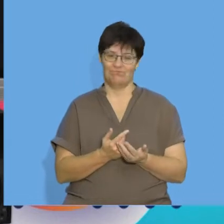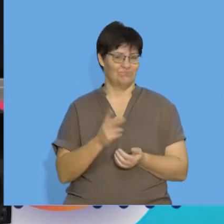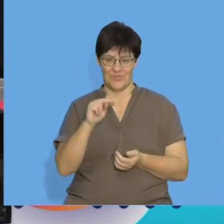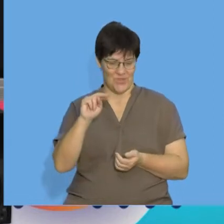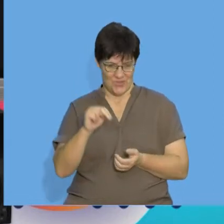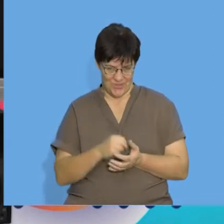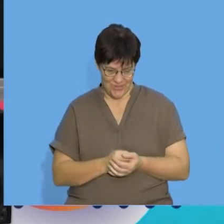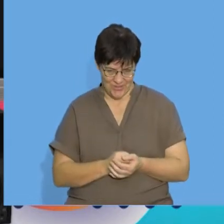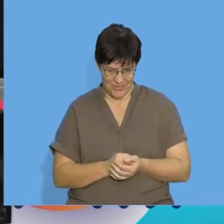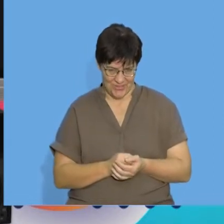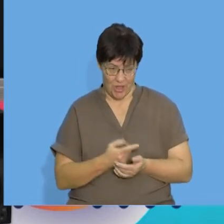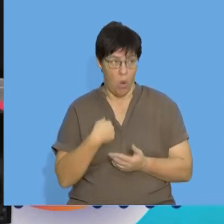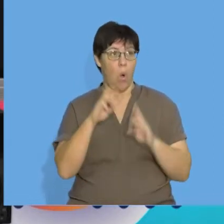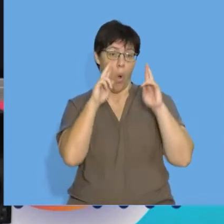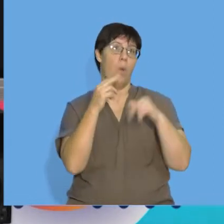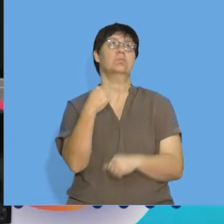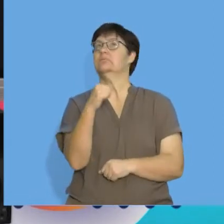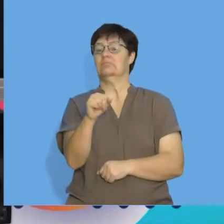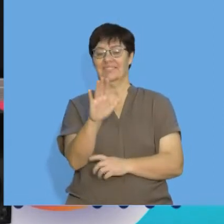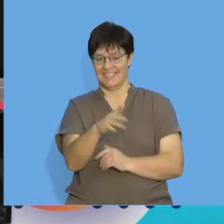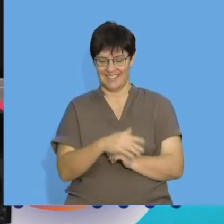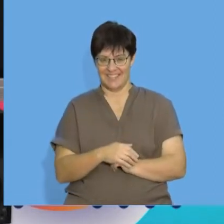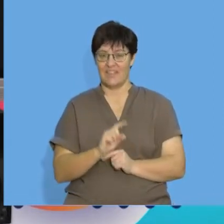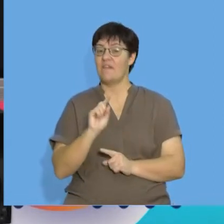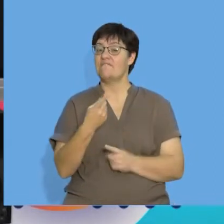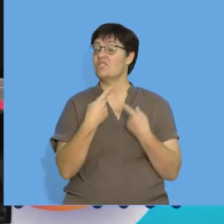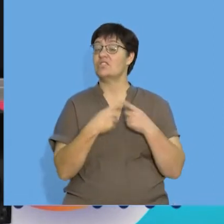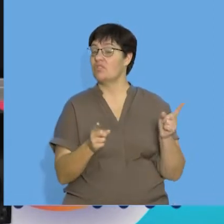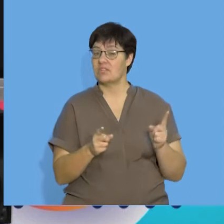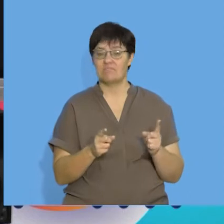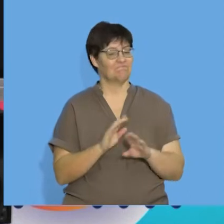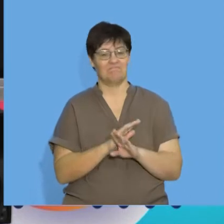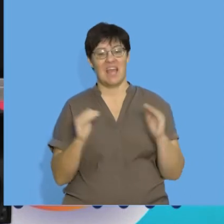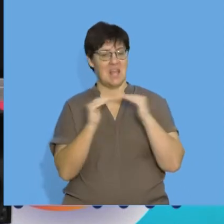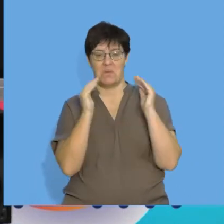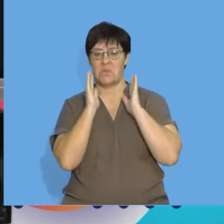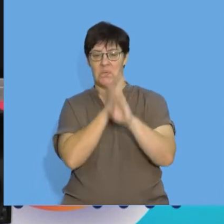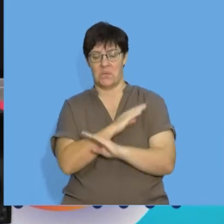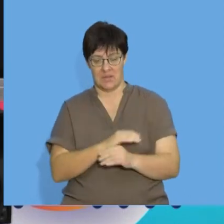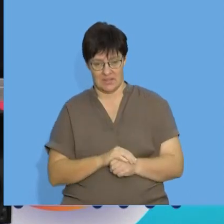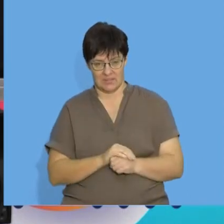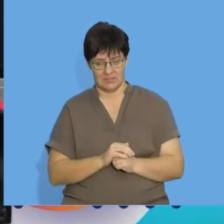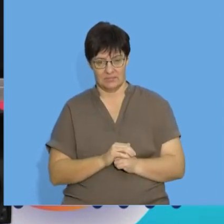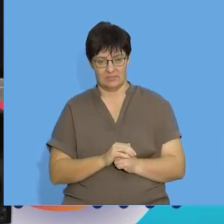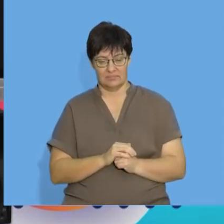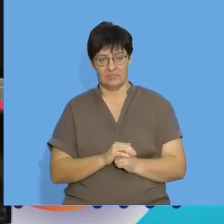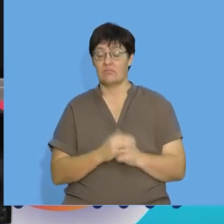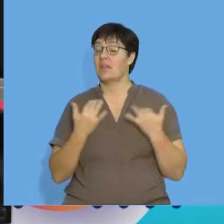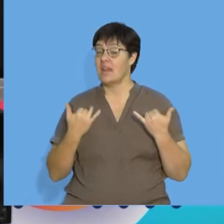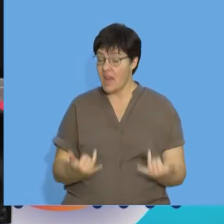No I'm hoping there's some shaking of heads at home. The first differences are not equal.